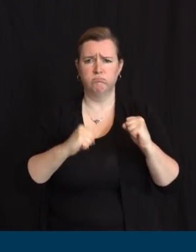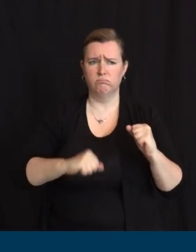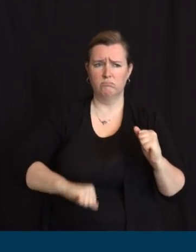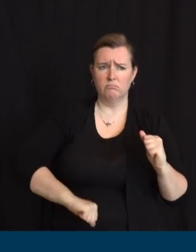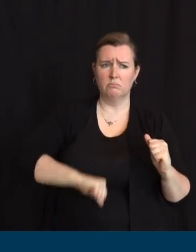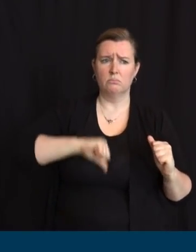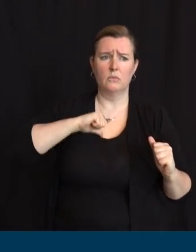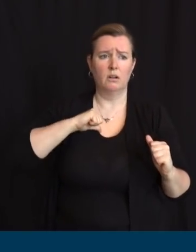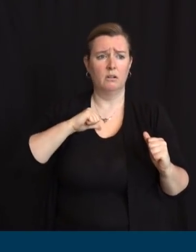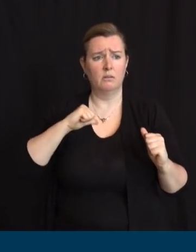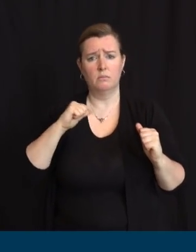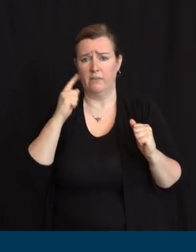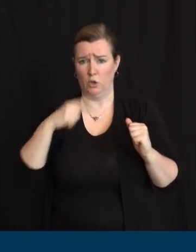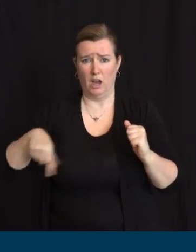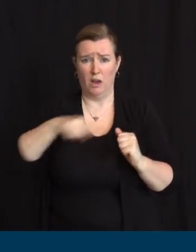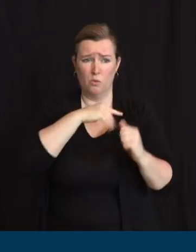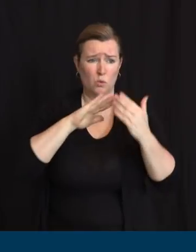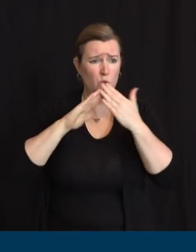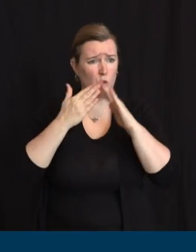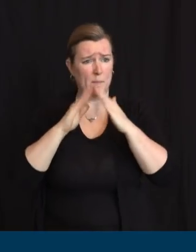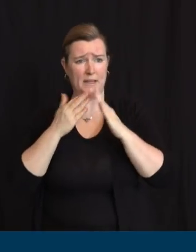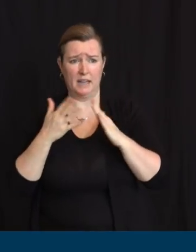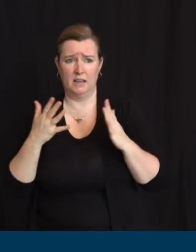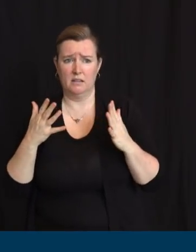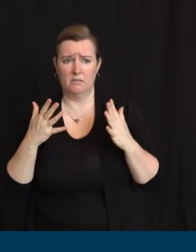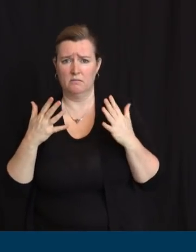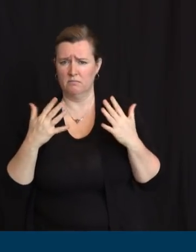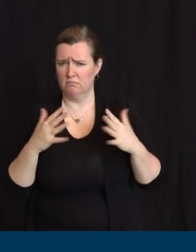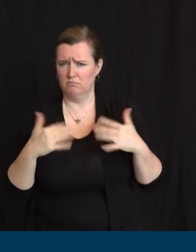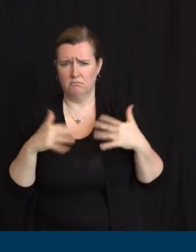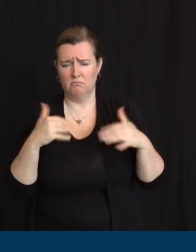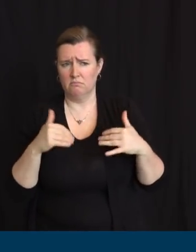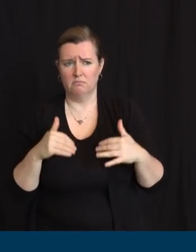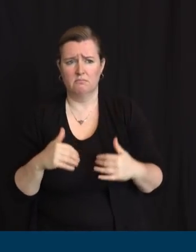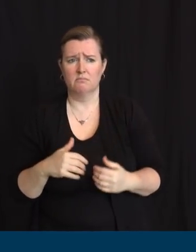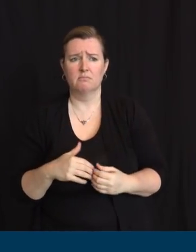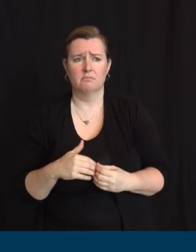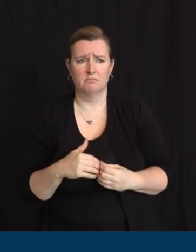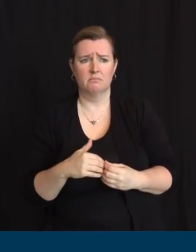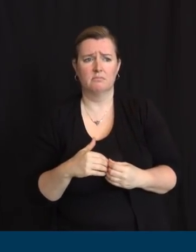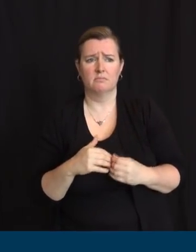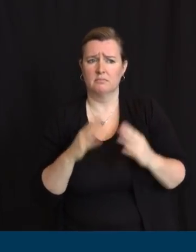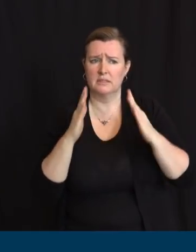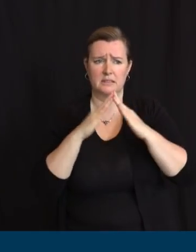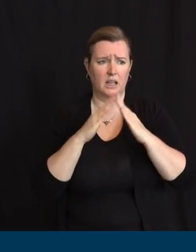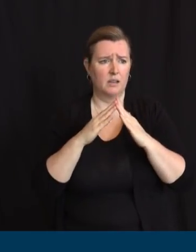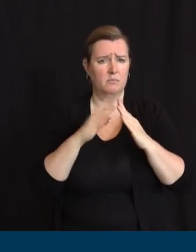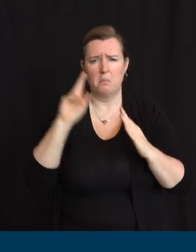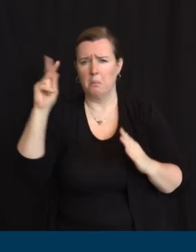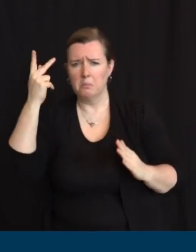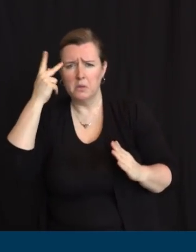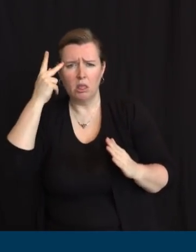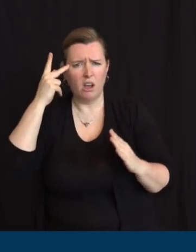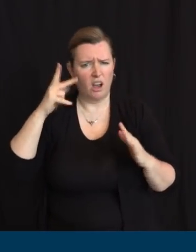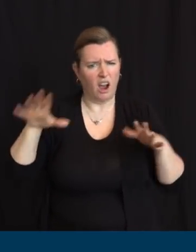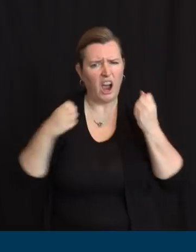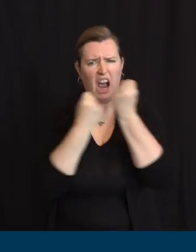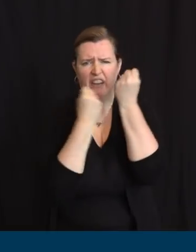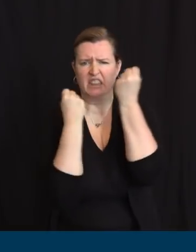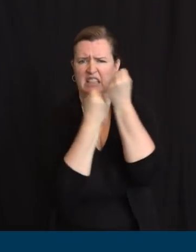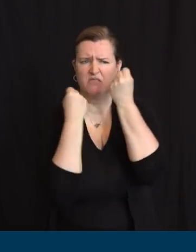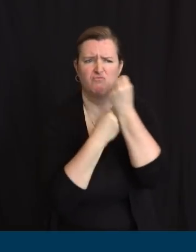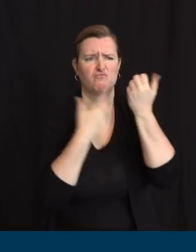She was an educator, a cultural manager, and a community and political activist. She was from Santa